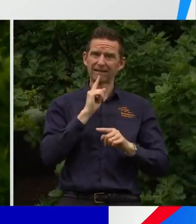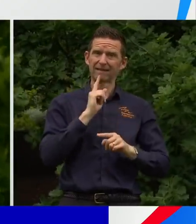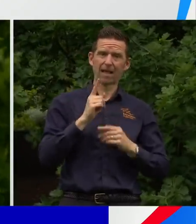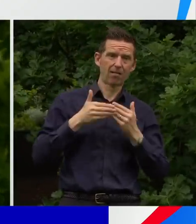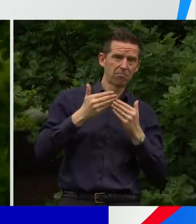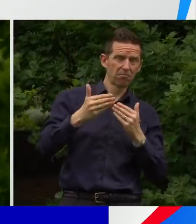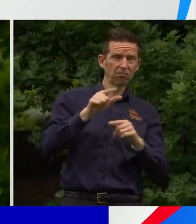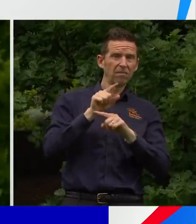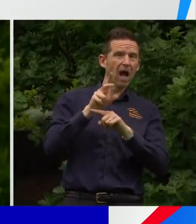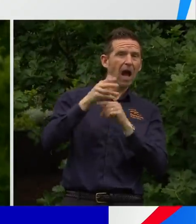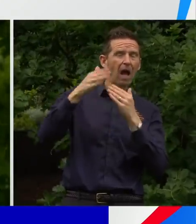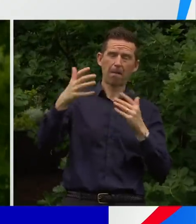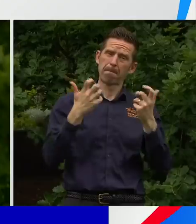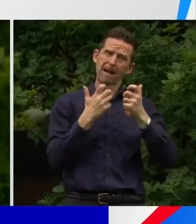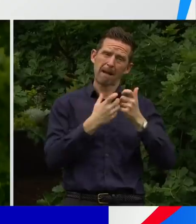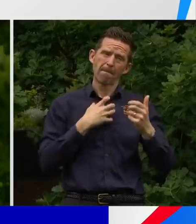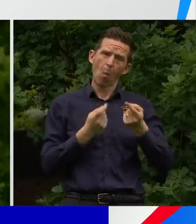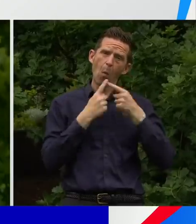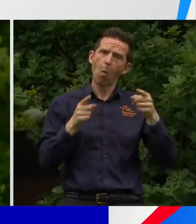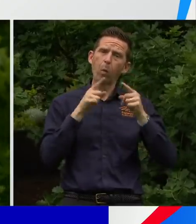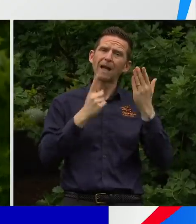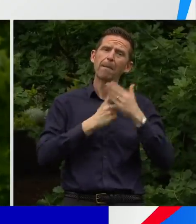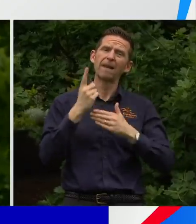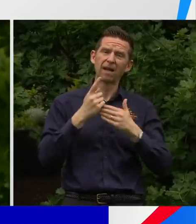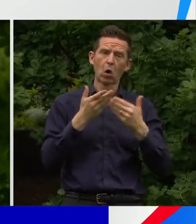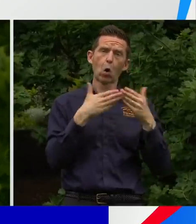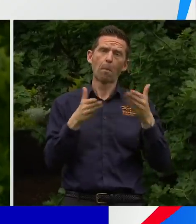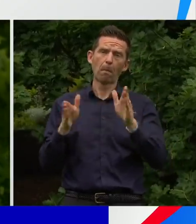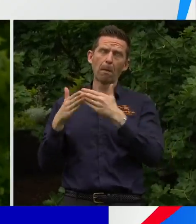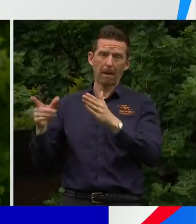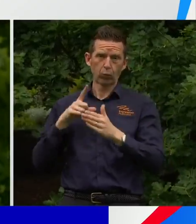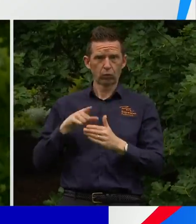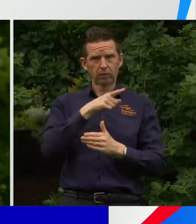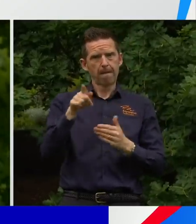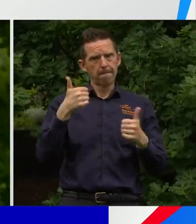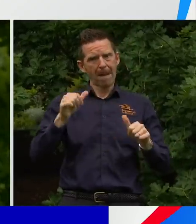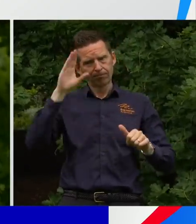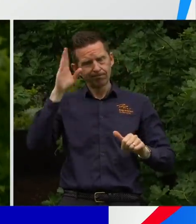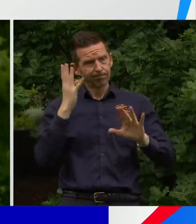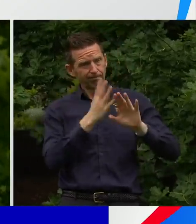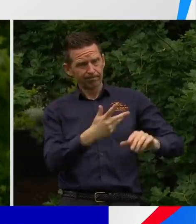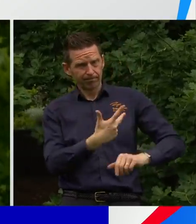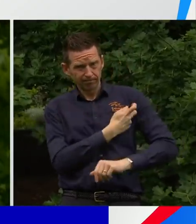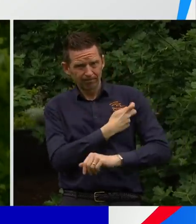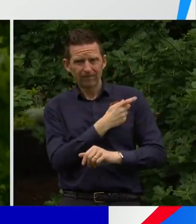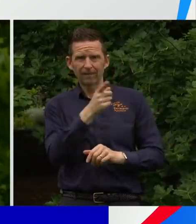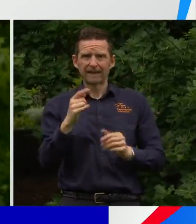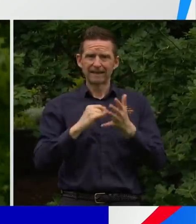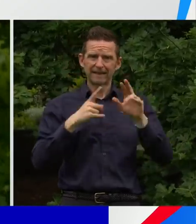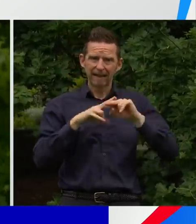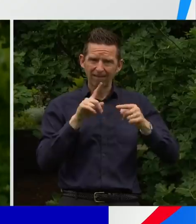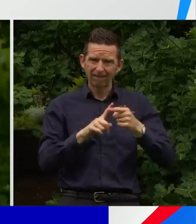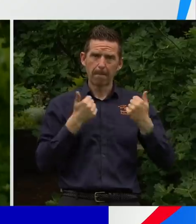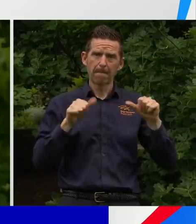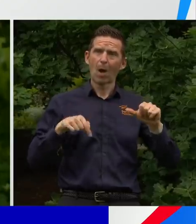weeks, many, many more announcements because Victorians have done exactly what we asked them to do. Get the jab to stay safe, get the jab to be open